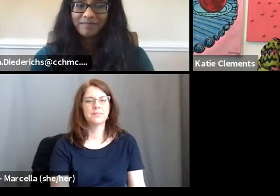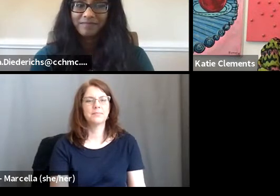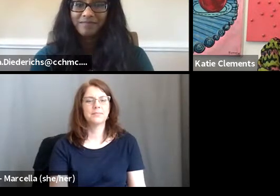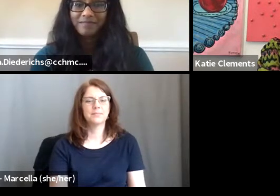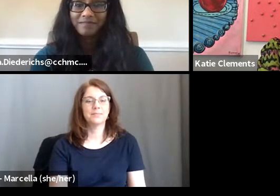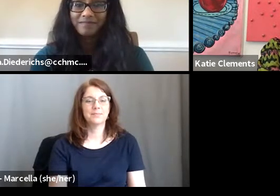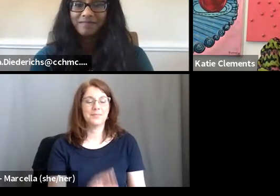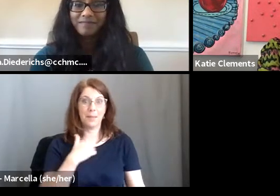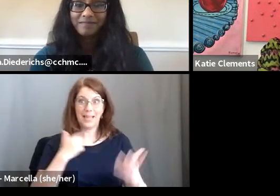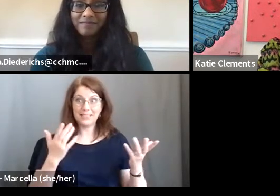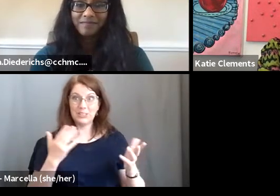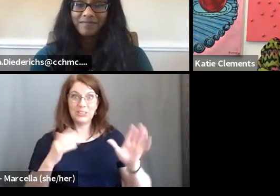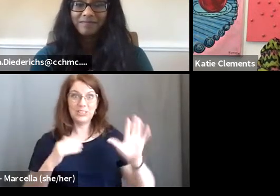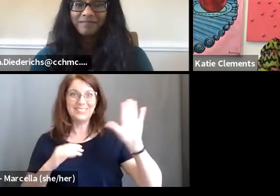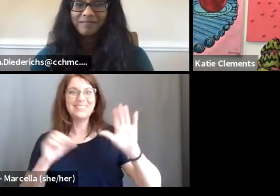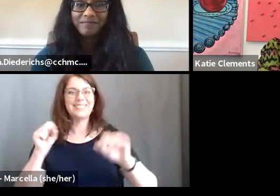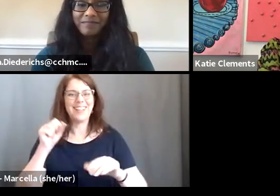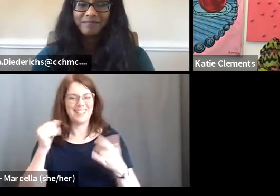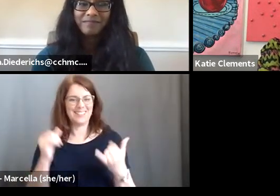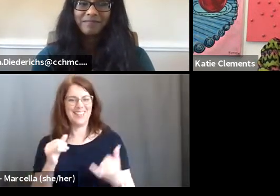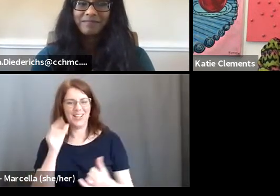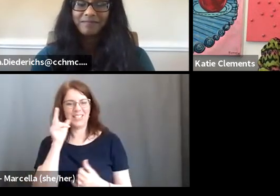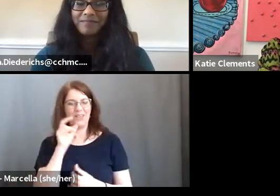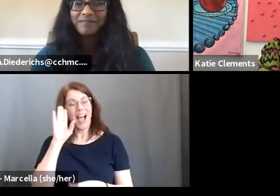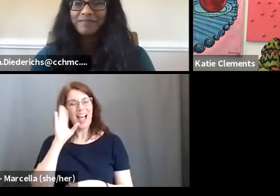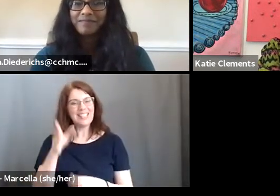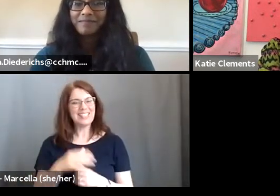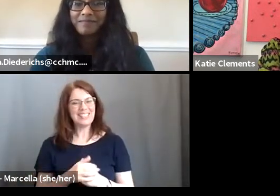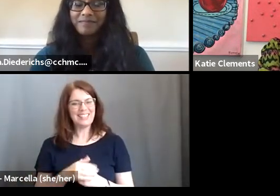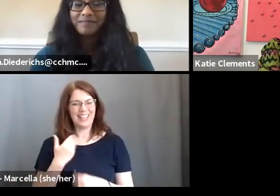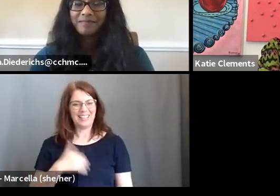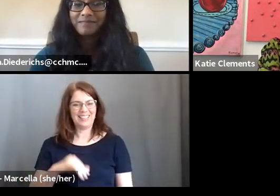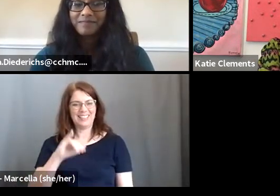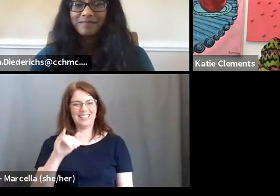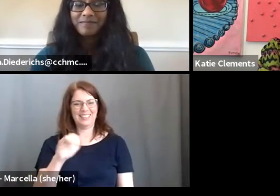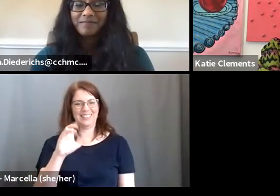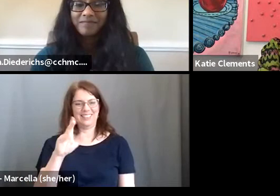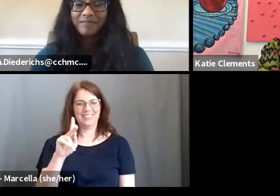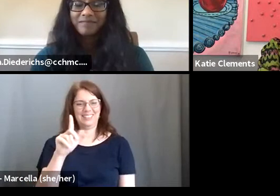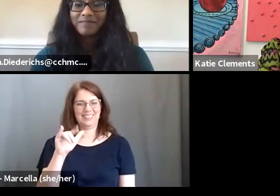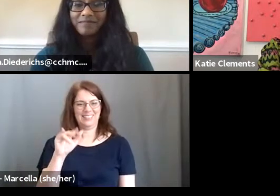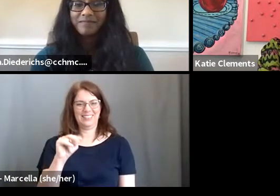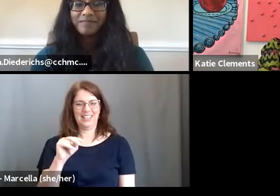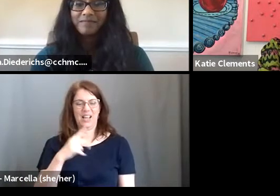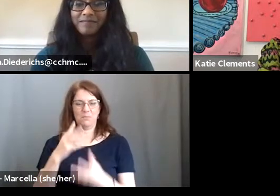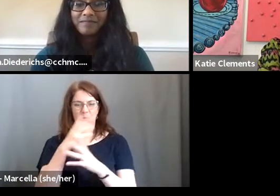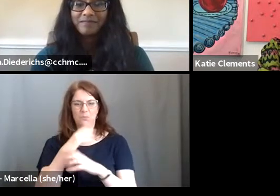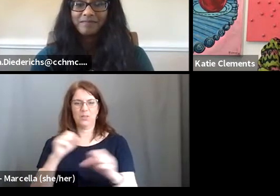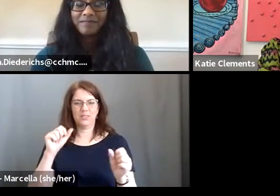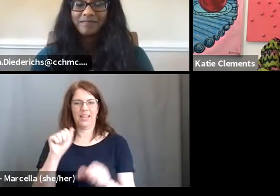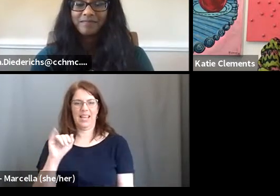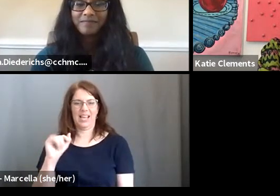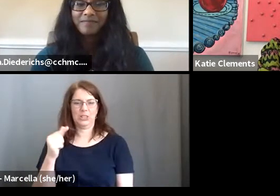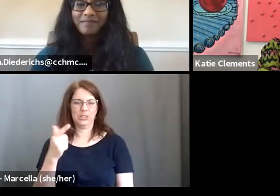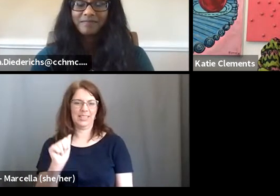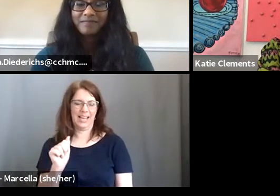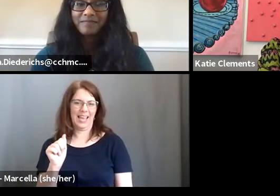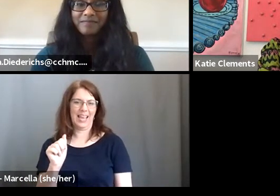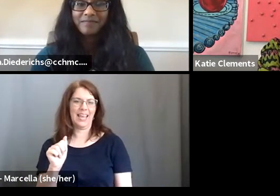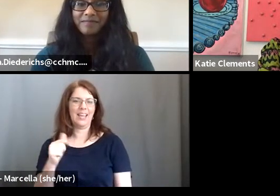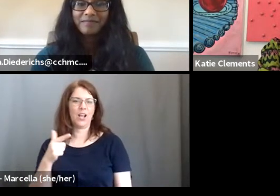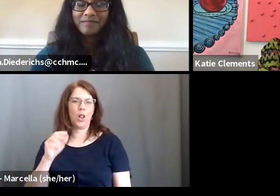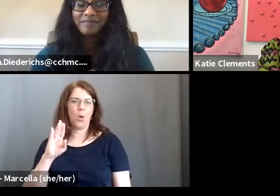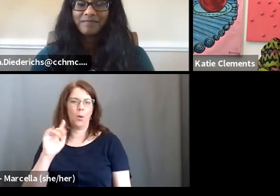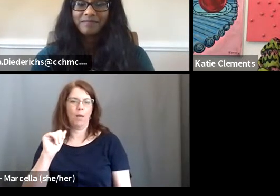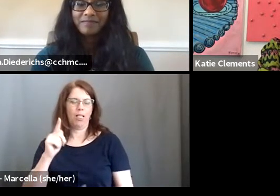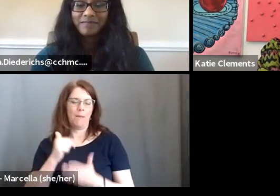Am I here? Yep. We can hear you. Hi, this is Jacqueline, president of AIGA Louisville, and I'm helping give some voice to